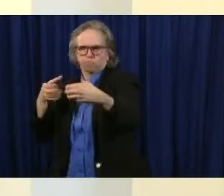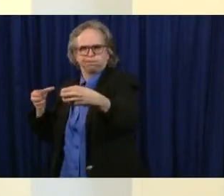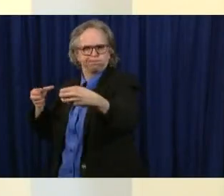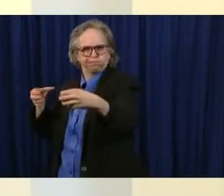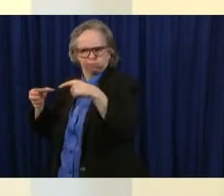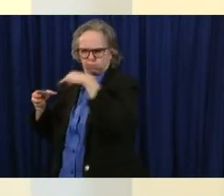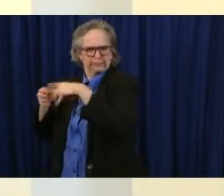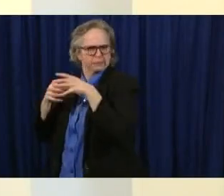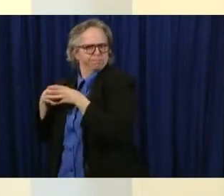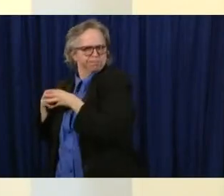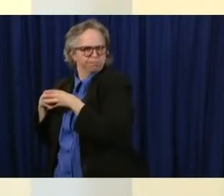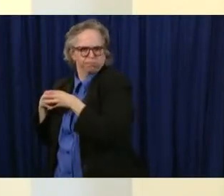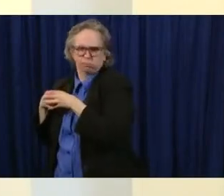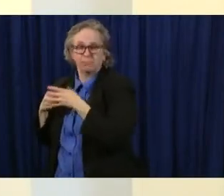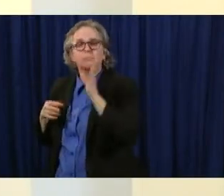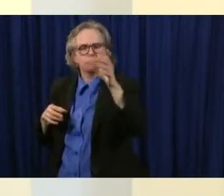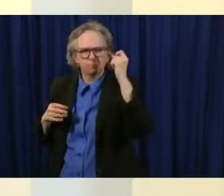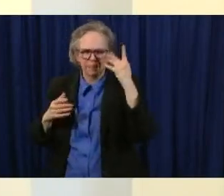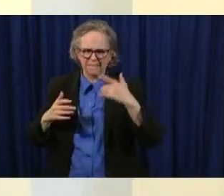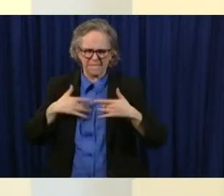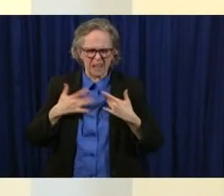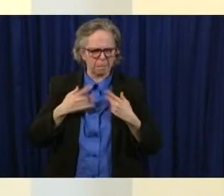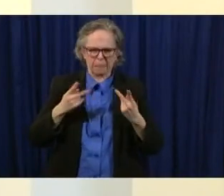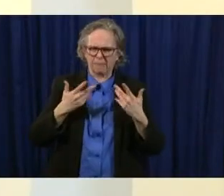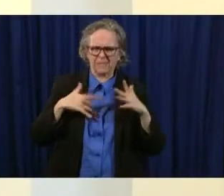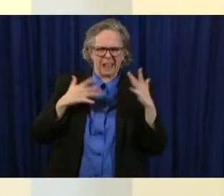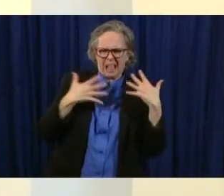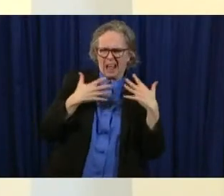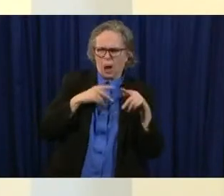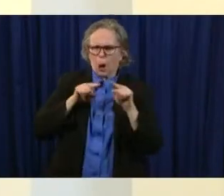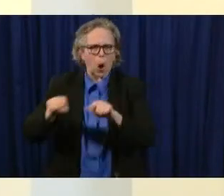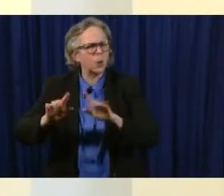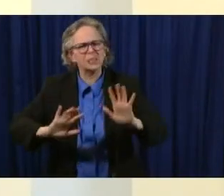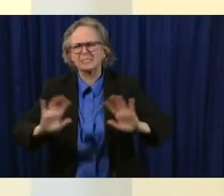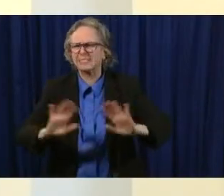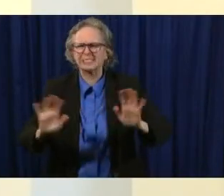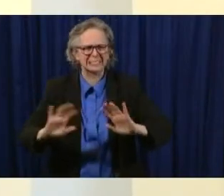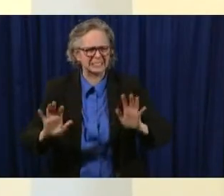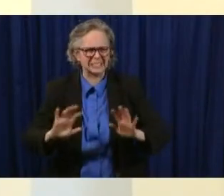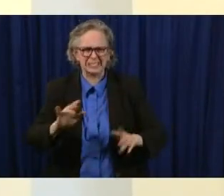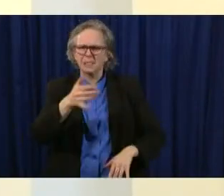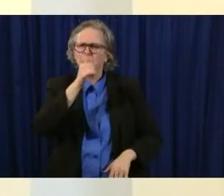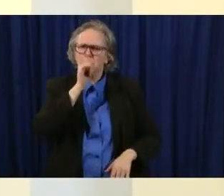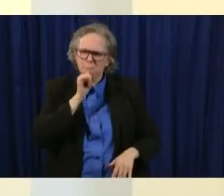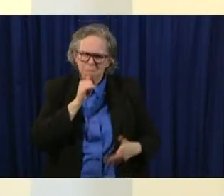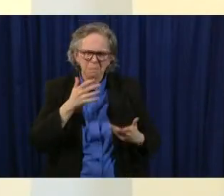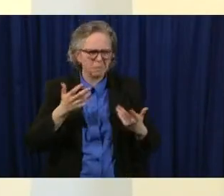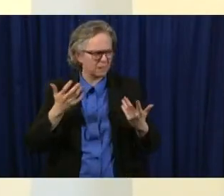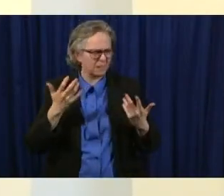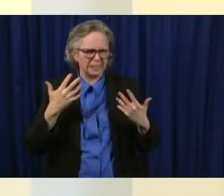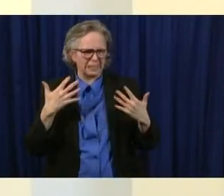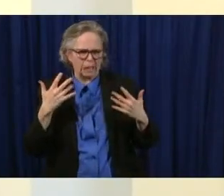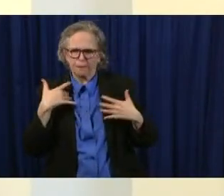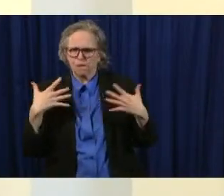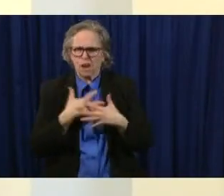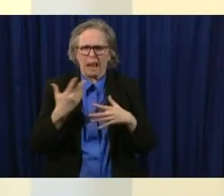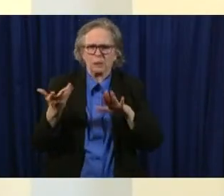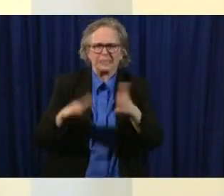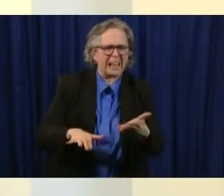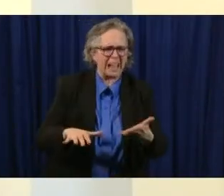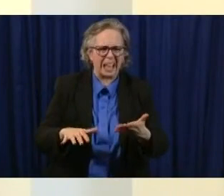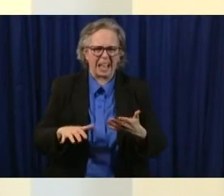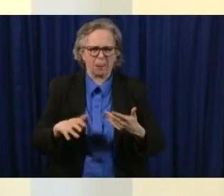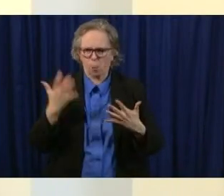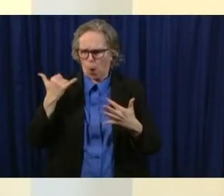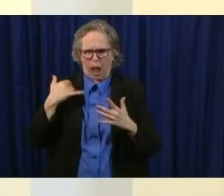er and i just really don't want anyone getting sick from something else or god forbid dying from something that they could have gone to the hospital